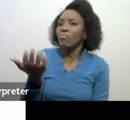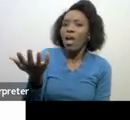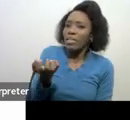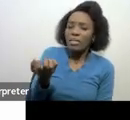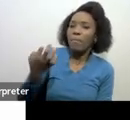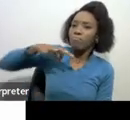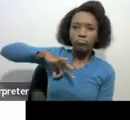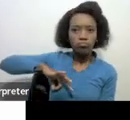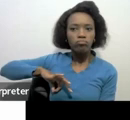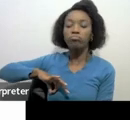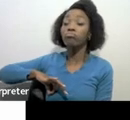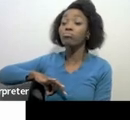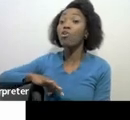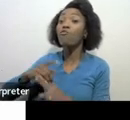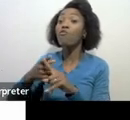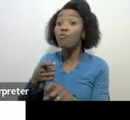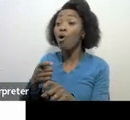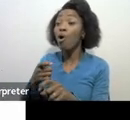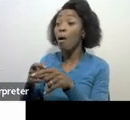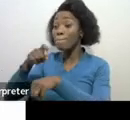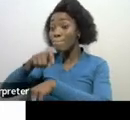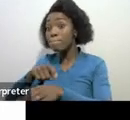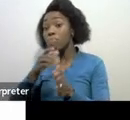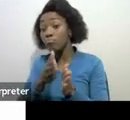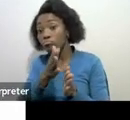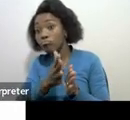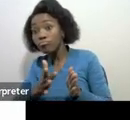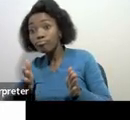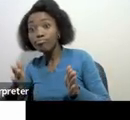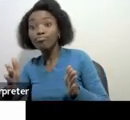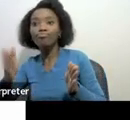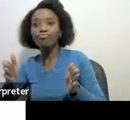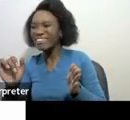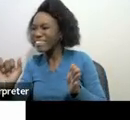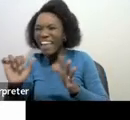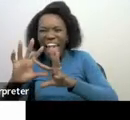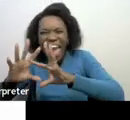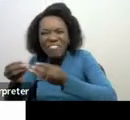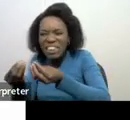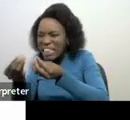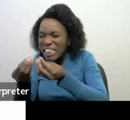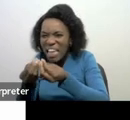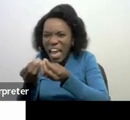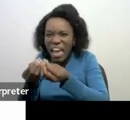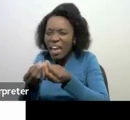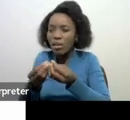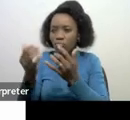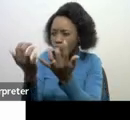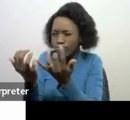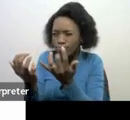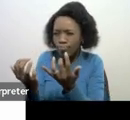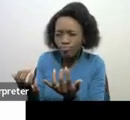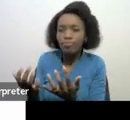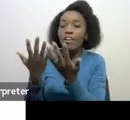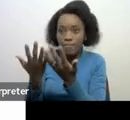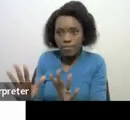period up until the date of the approval of the liquidation and distribution account by the master any income earned